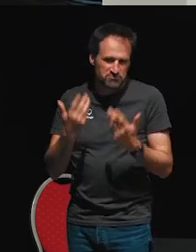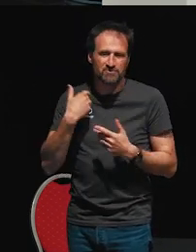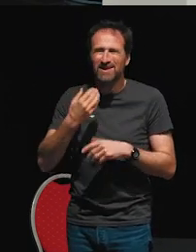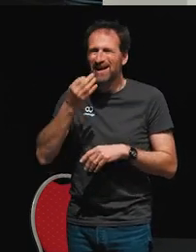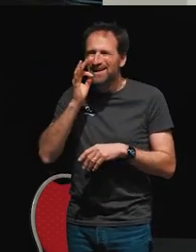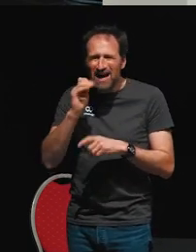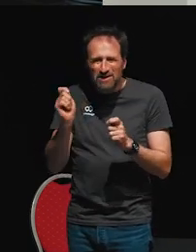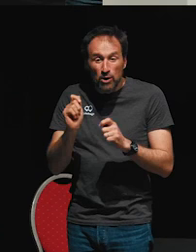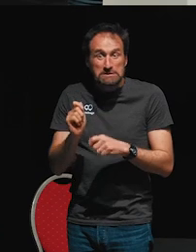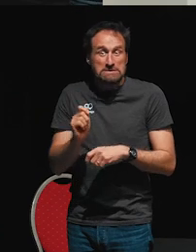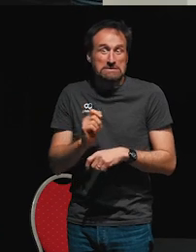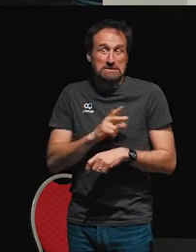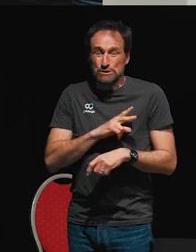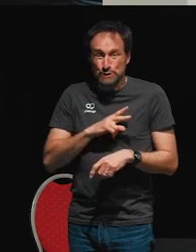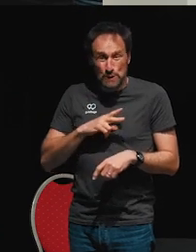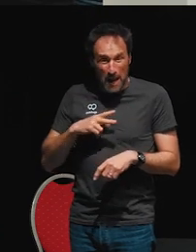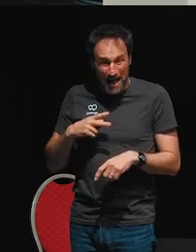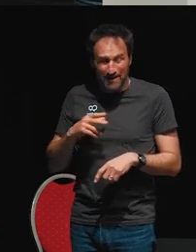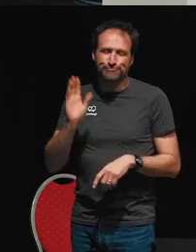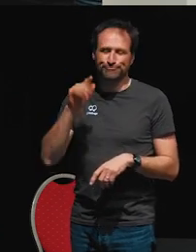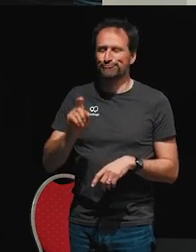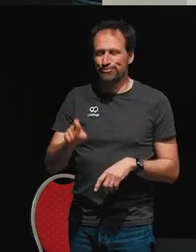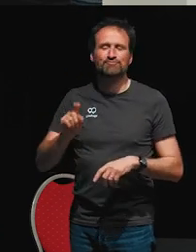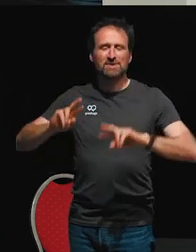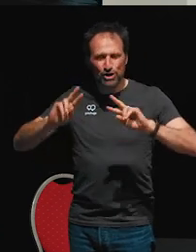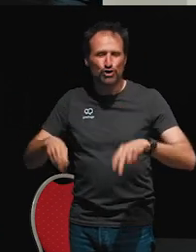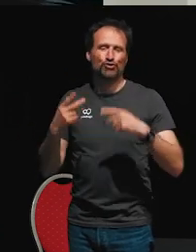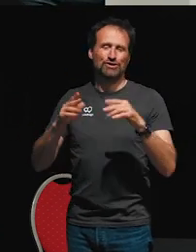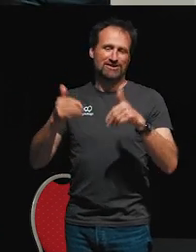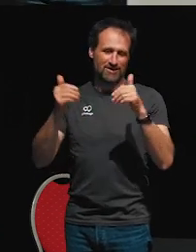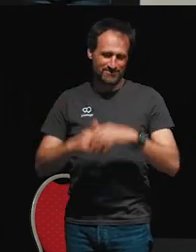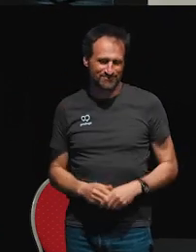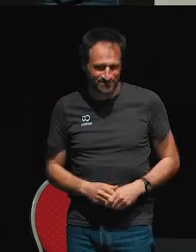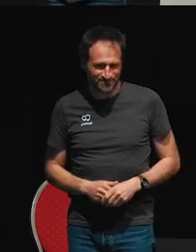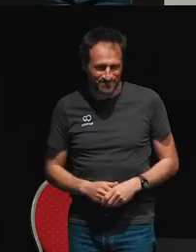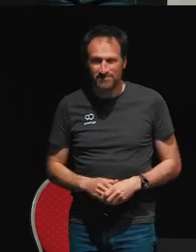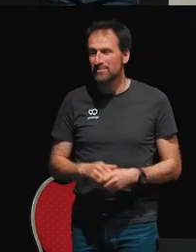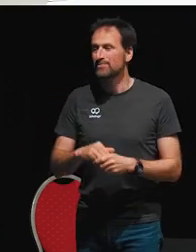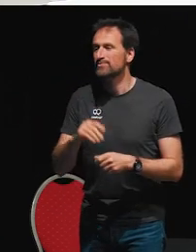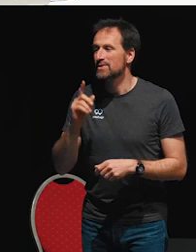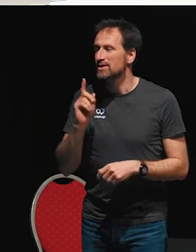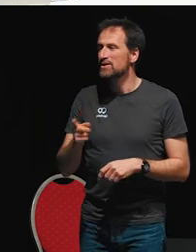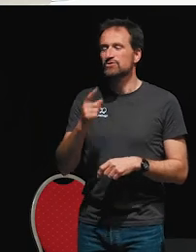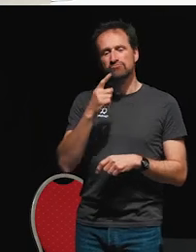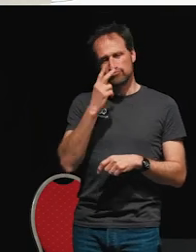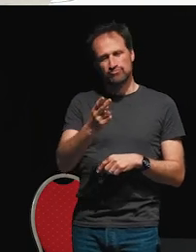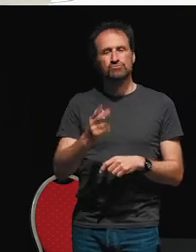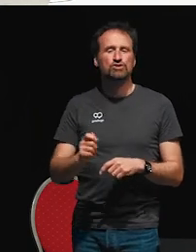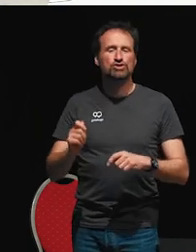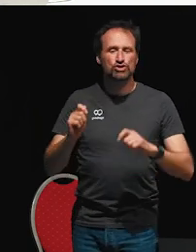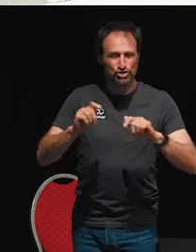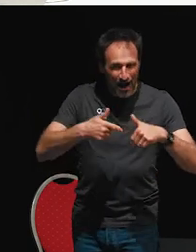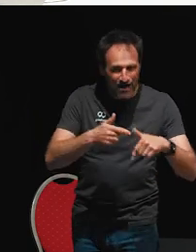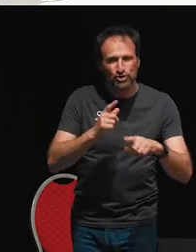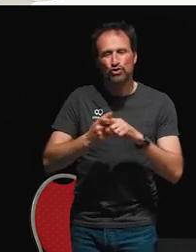coffee break took way too long, so then you can restart it. And today we're going to be looking at the start and pause mechanisms